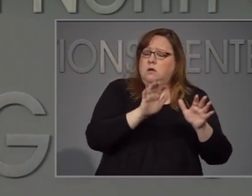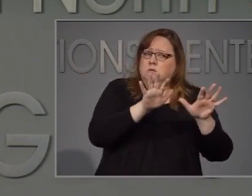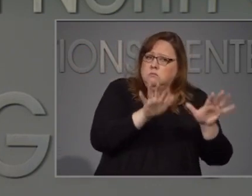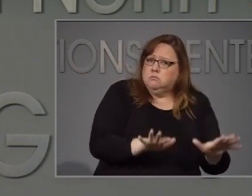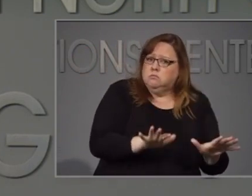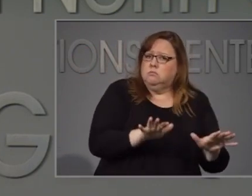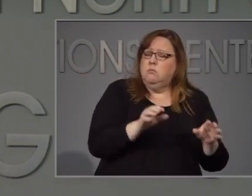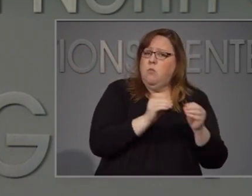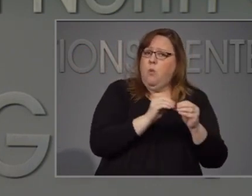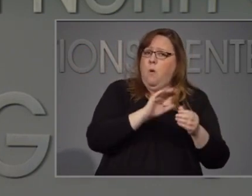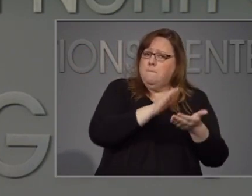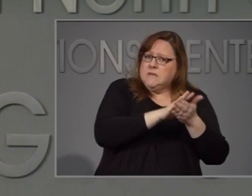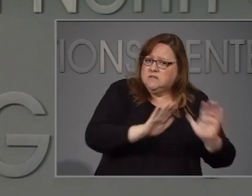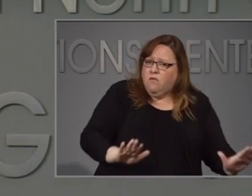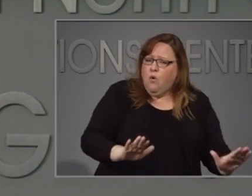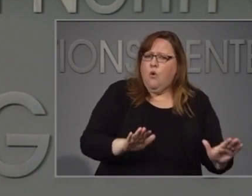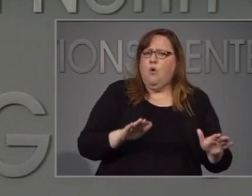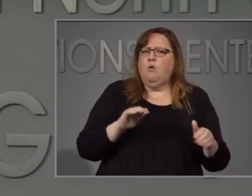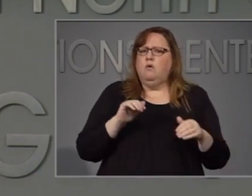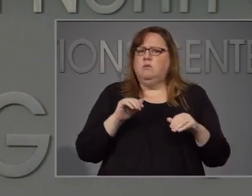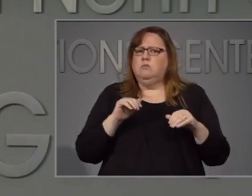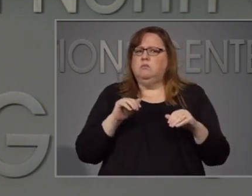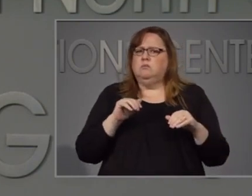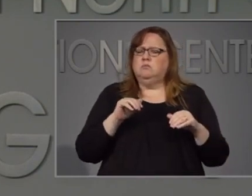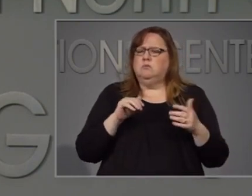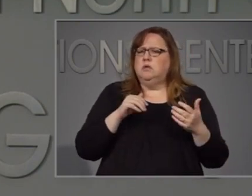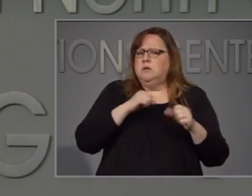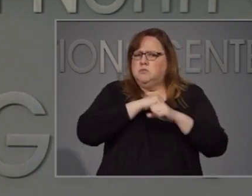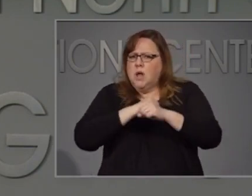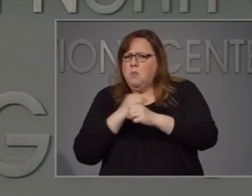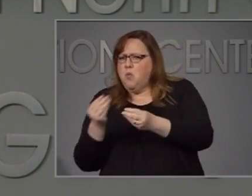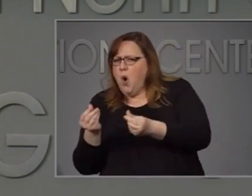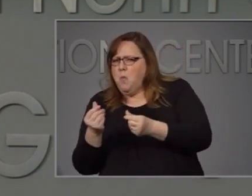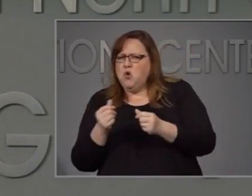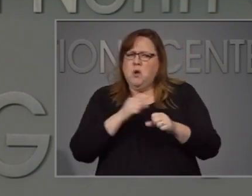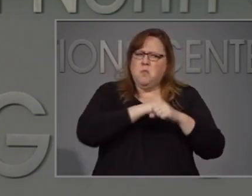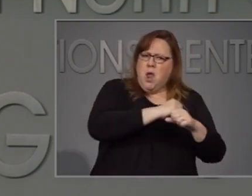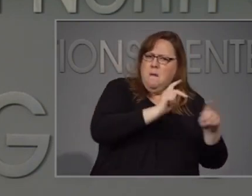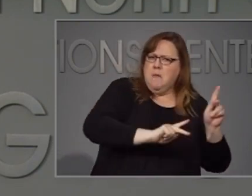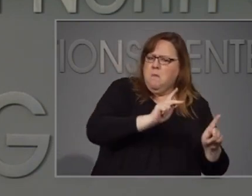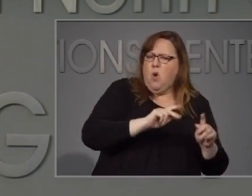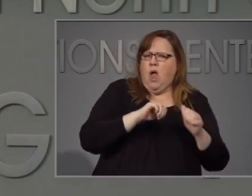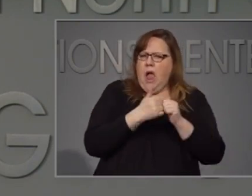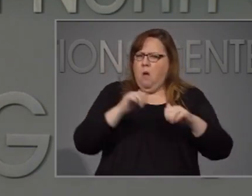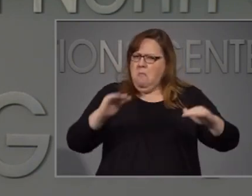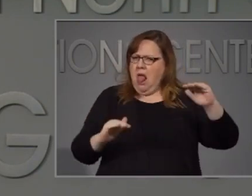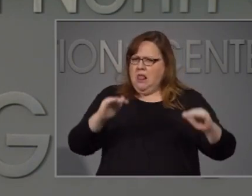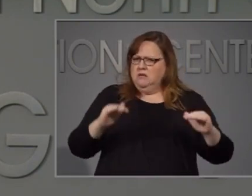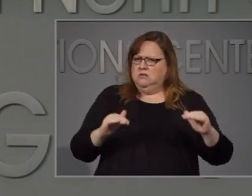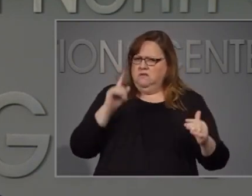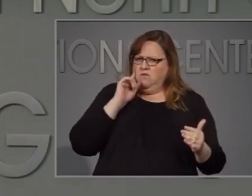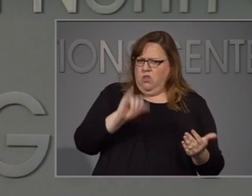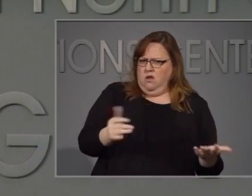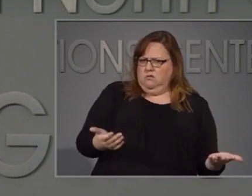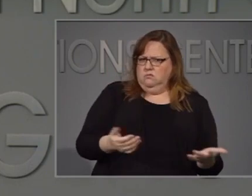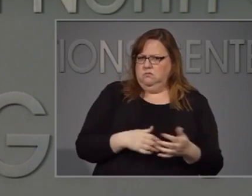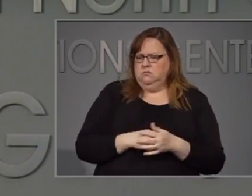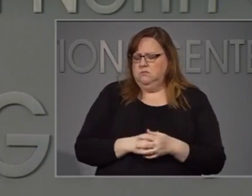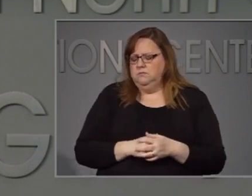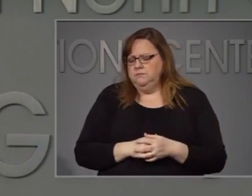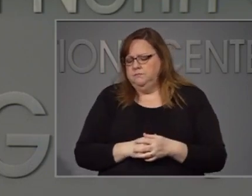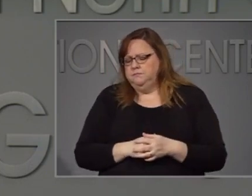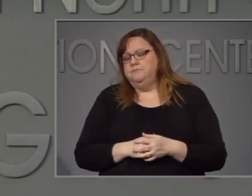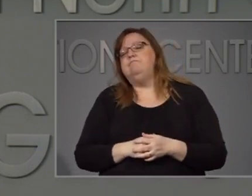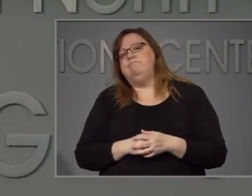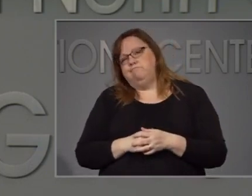How do you balance those two things if the Guard is coming in at local request? It is difficult to